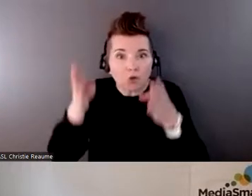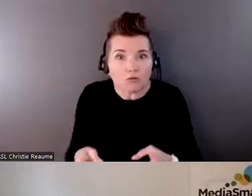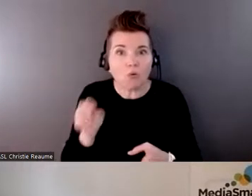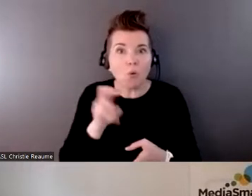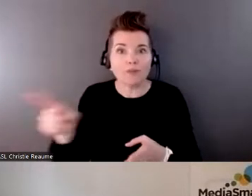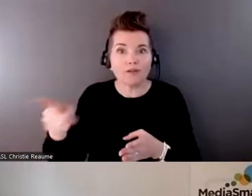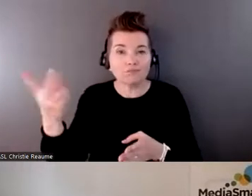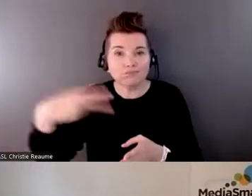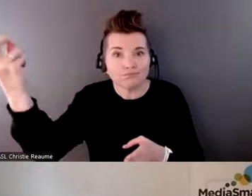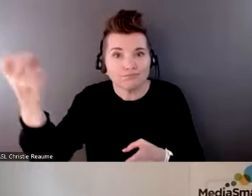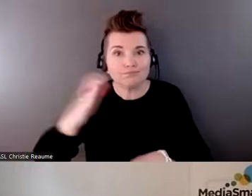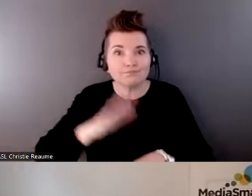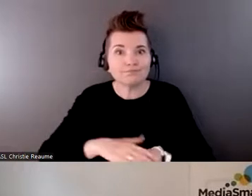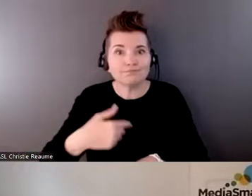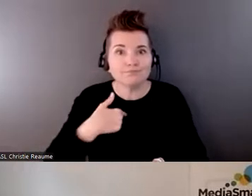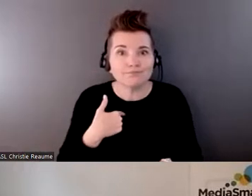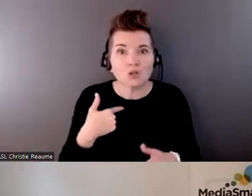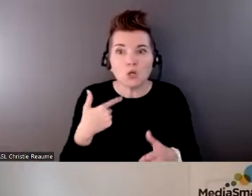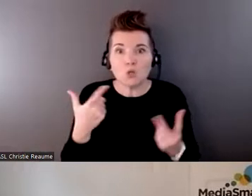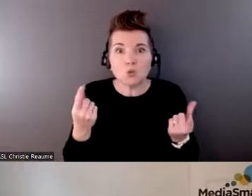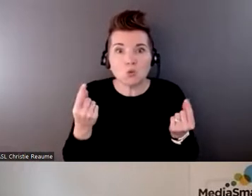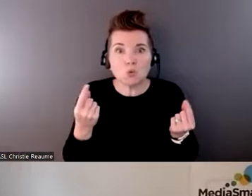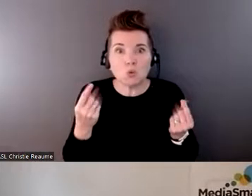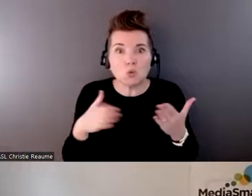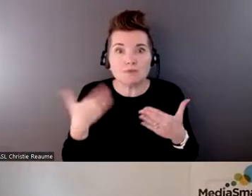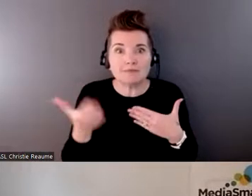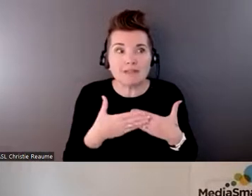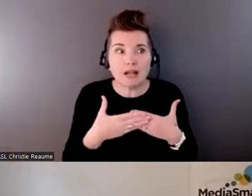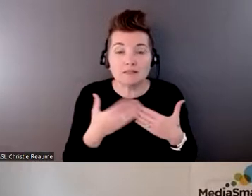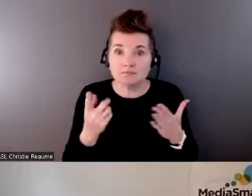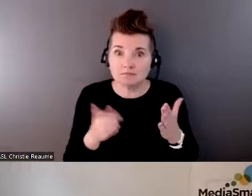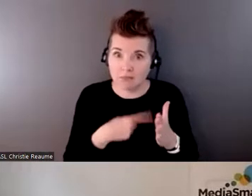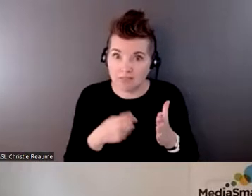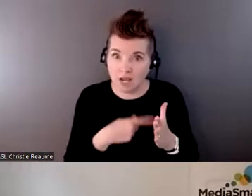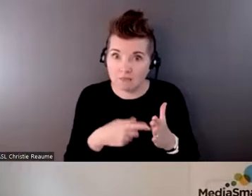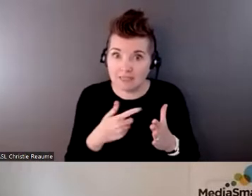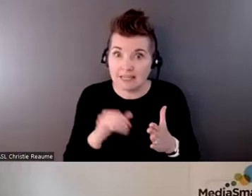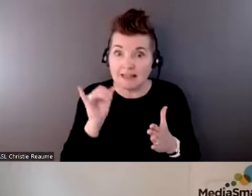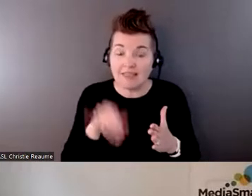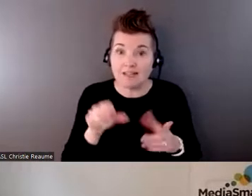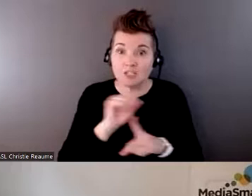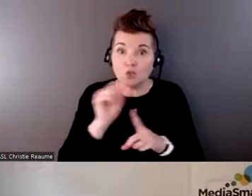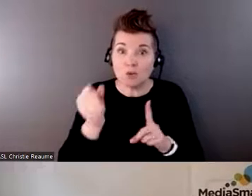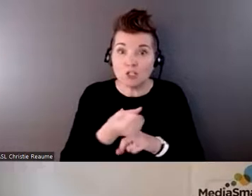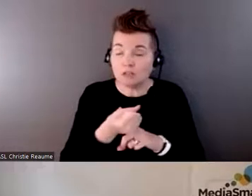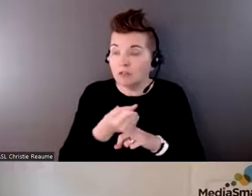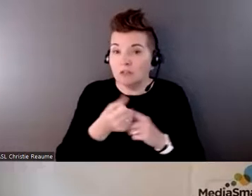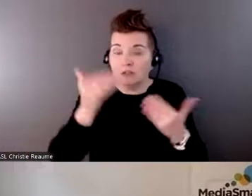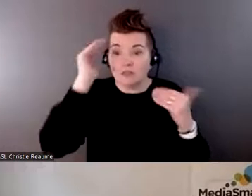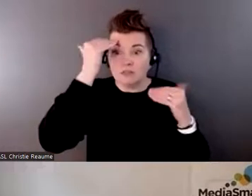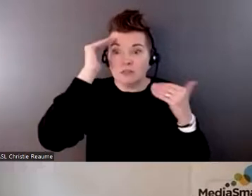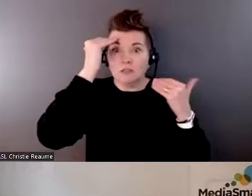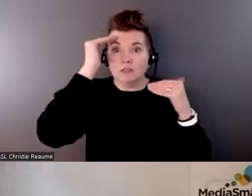top tips for reacting? Because I know in those moments, especially with technology, panic can set in and panic is usually